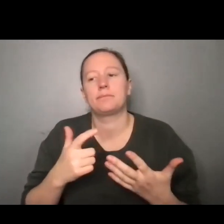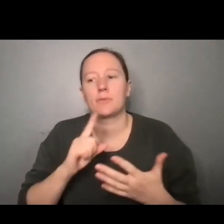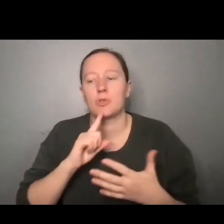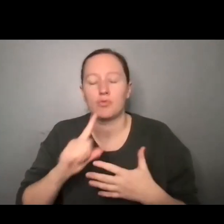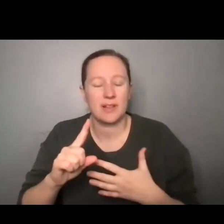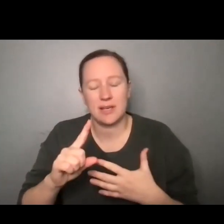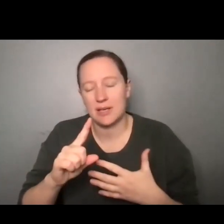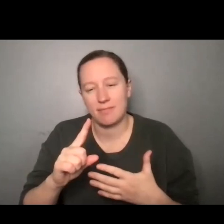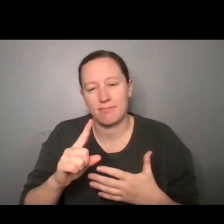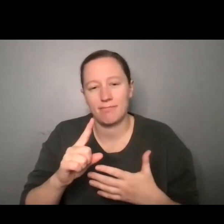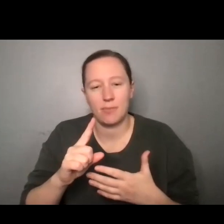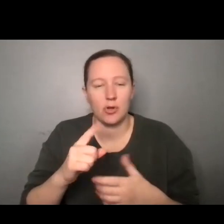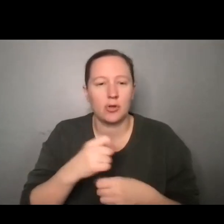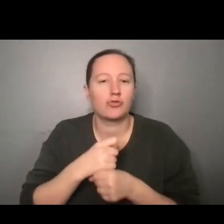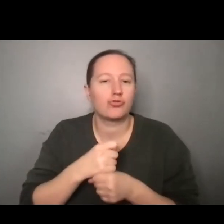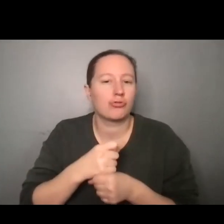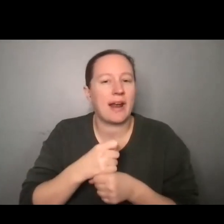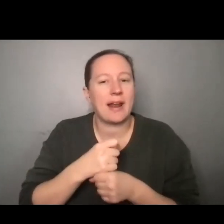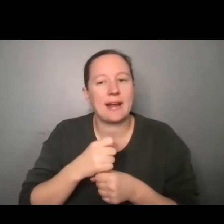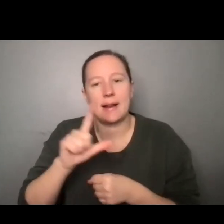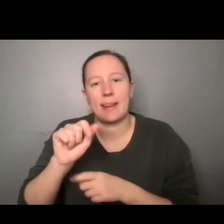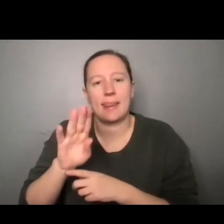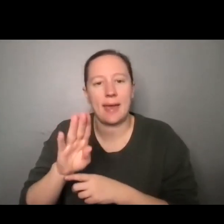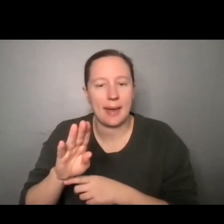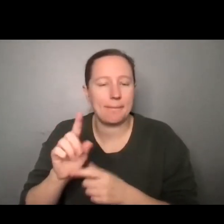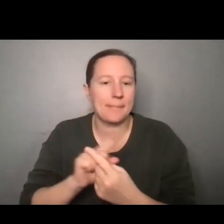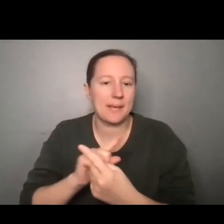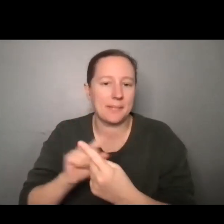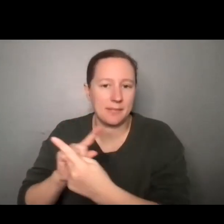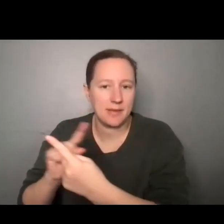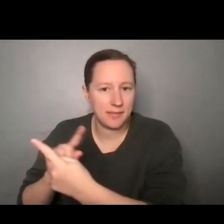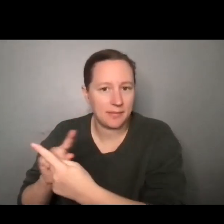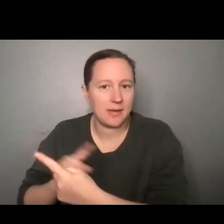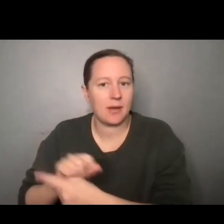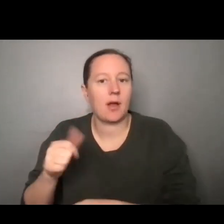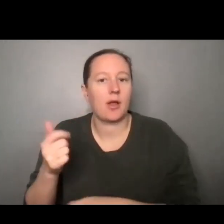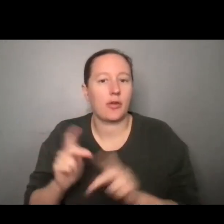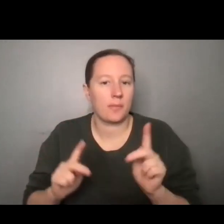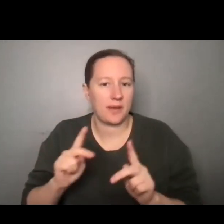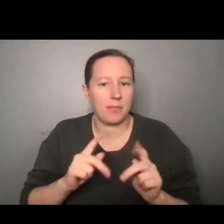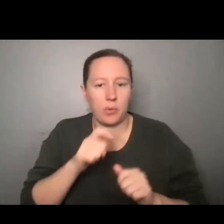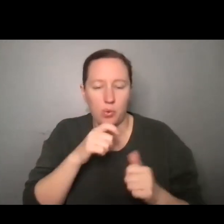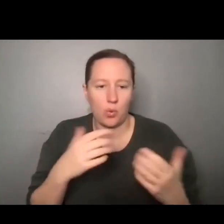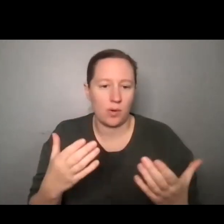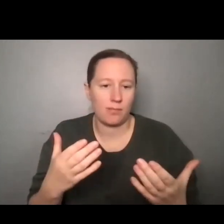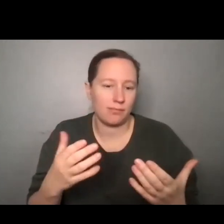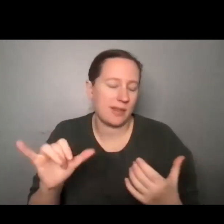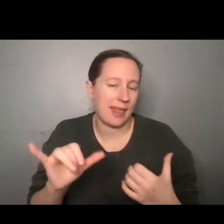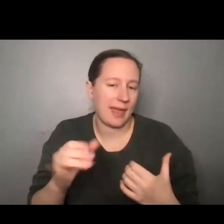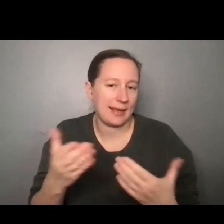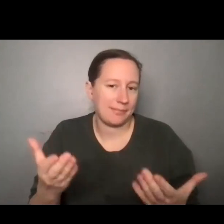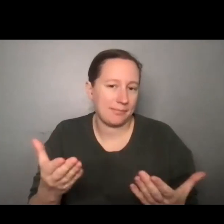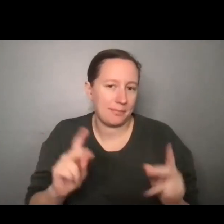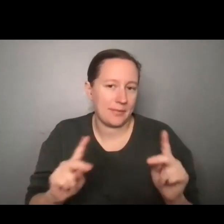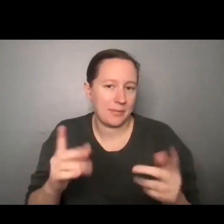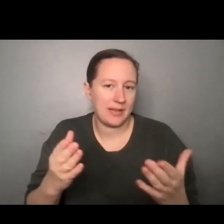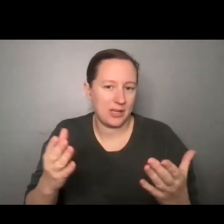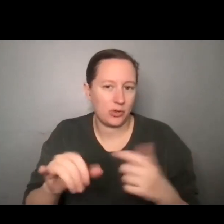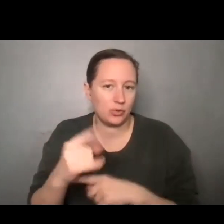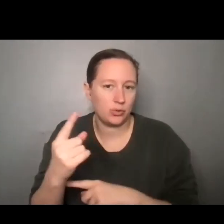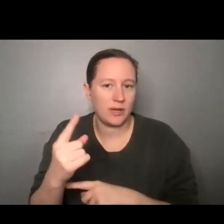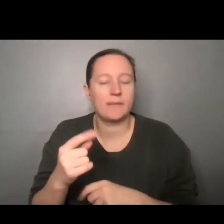and meet other disabled creatives, just like the folks that we have on our panel here today. A couple quick housekeeping